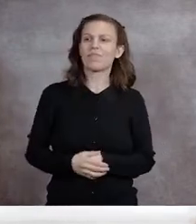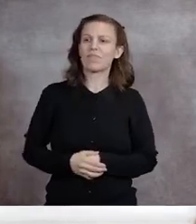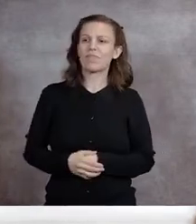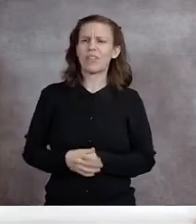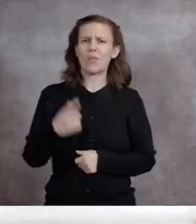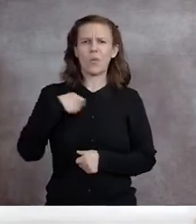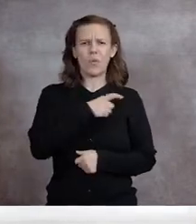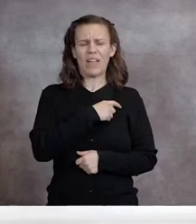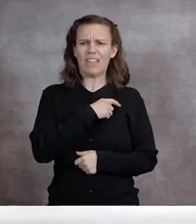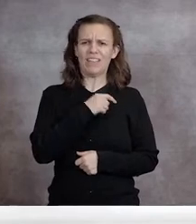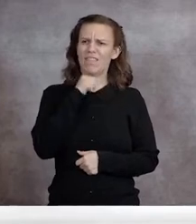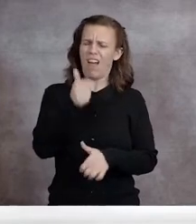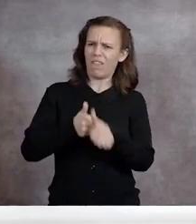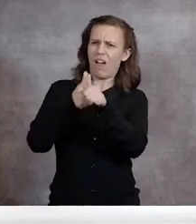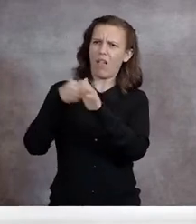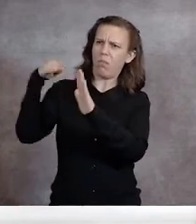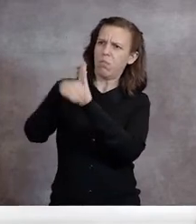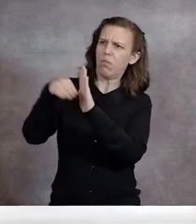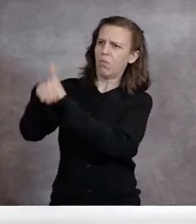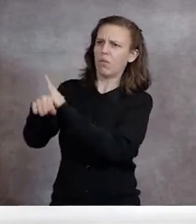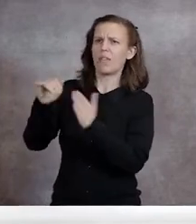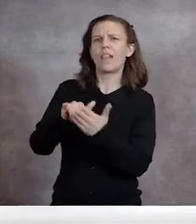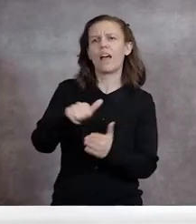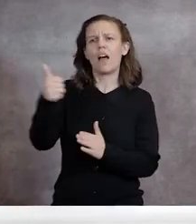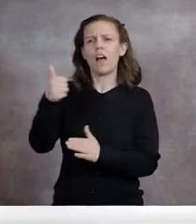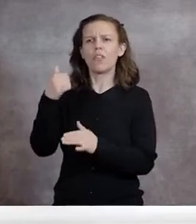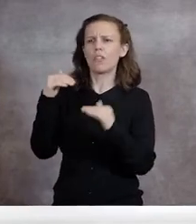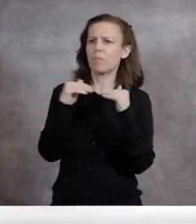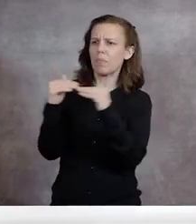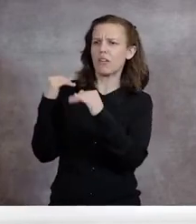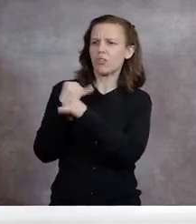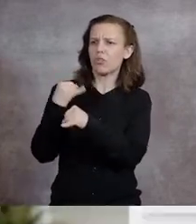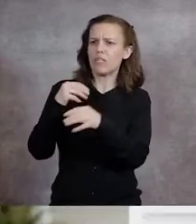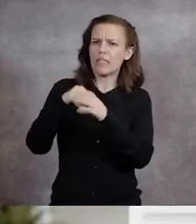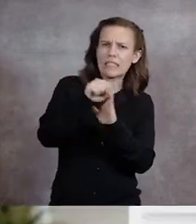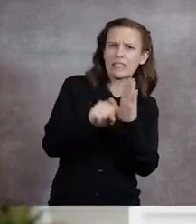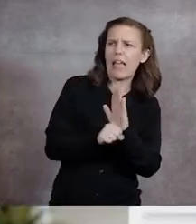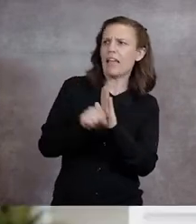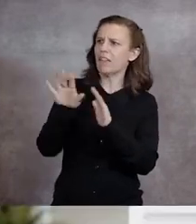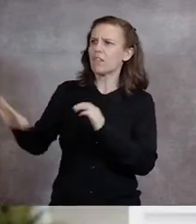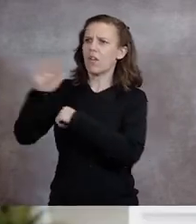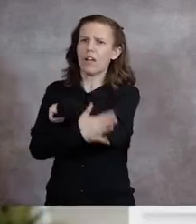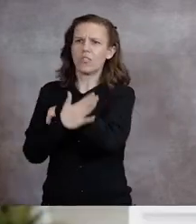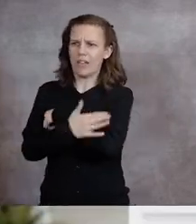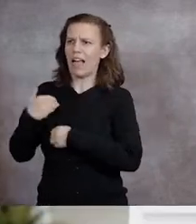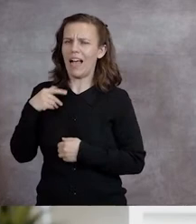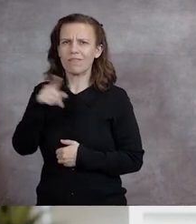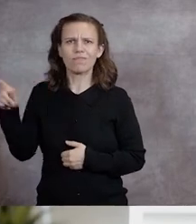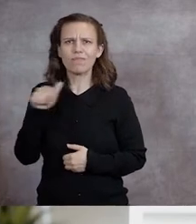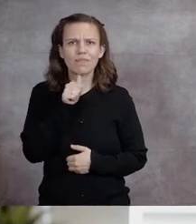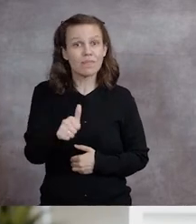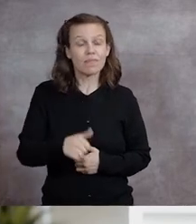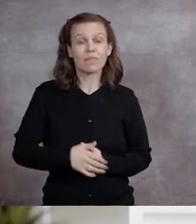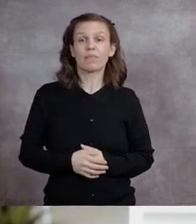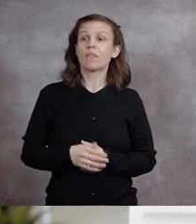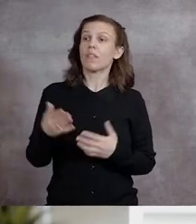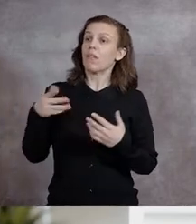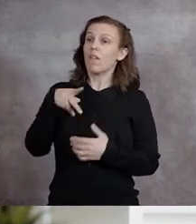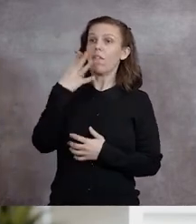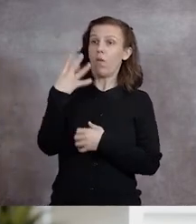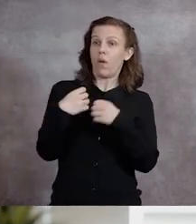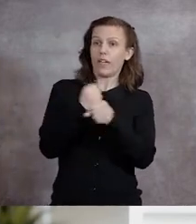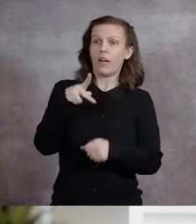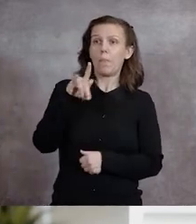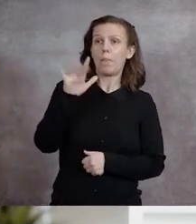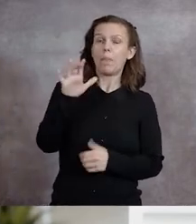of the downward trends being seen across the state and nation by our peers. While public four-year colleges and universities in the U.S.